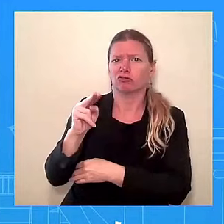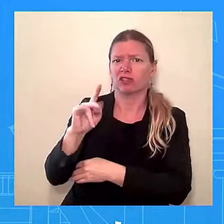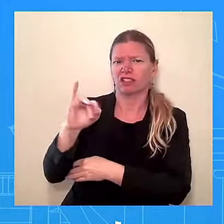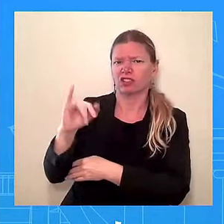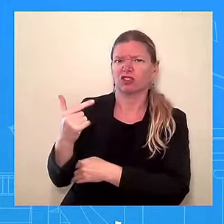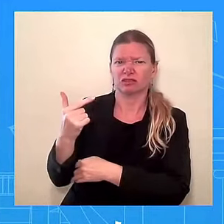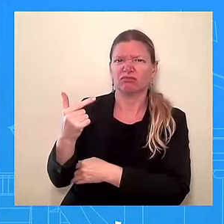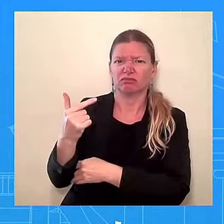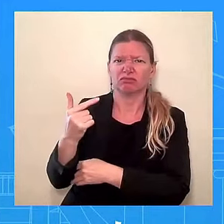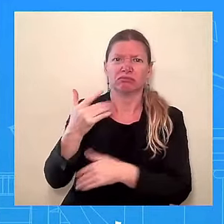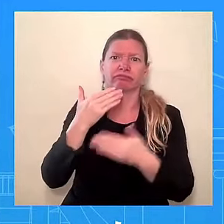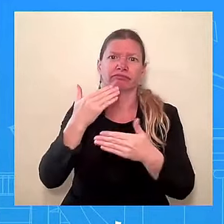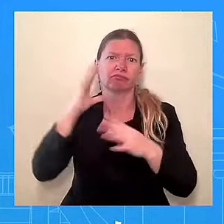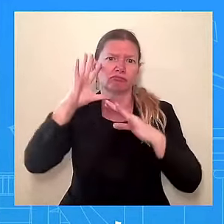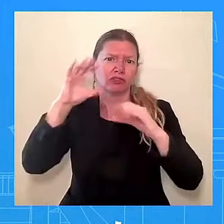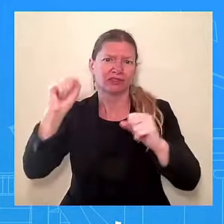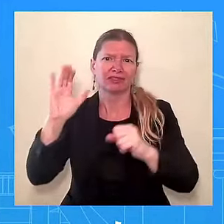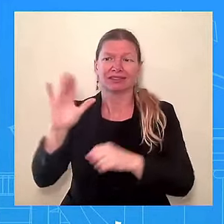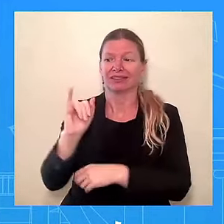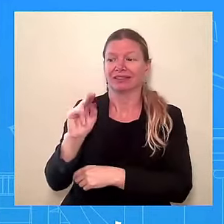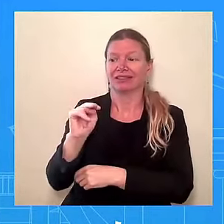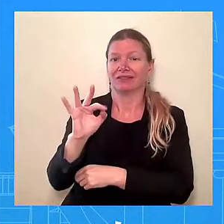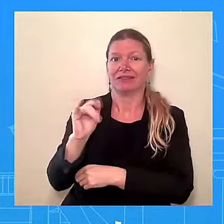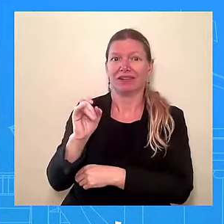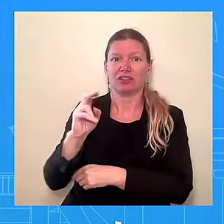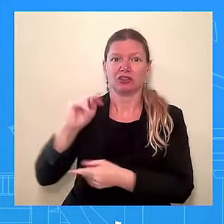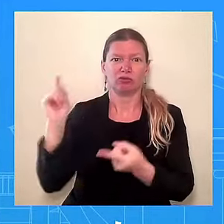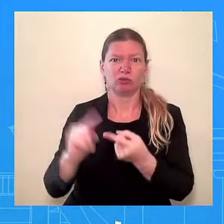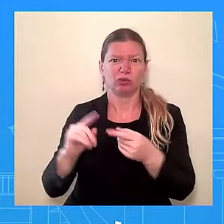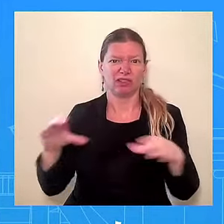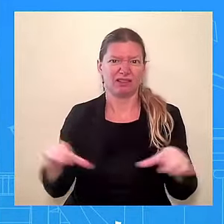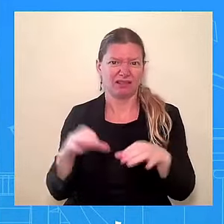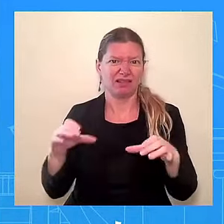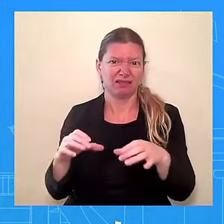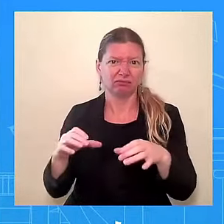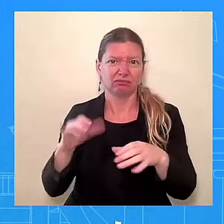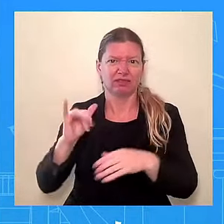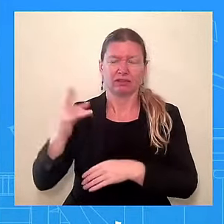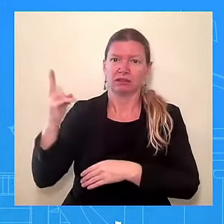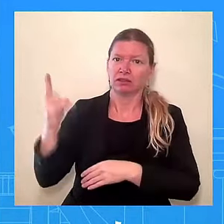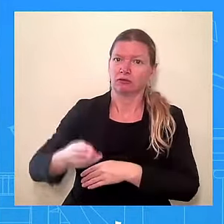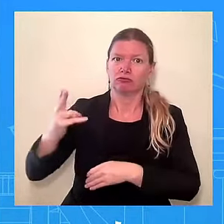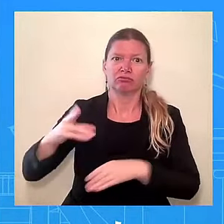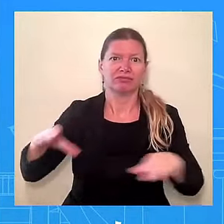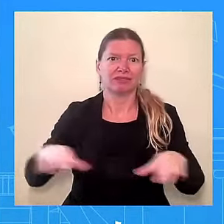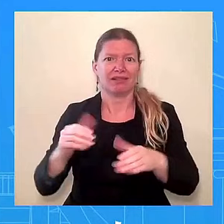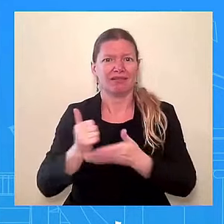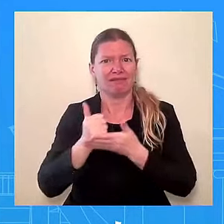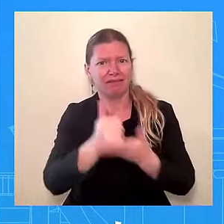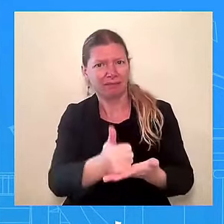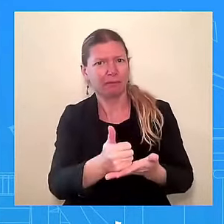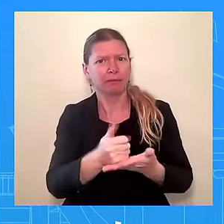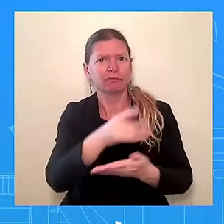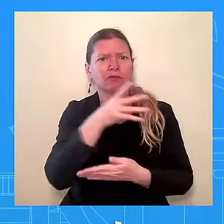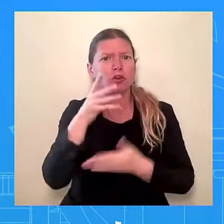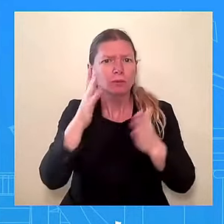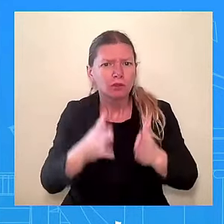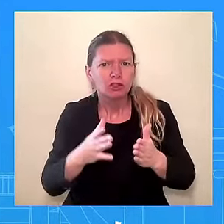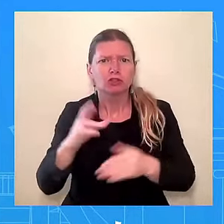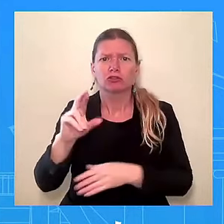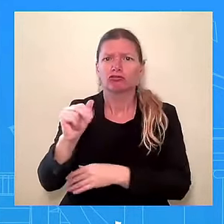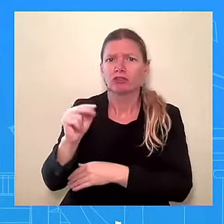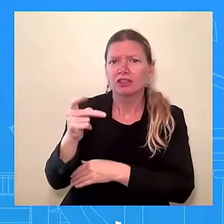the President made to help farmers and ranchers who were unable to access federal resources due to discrimination in farm